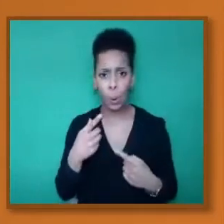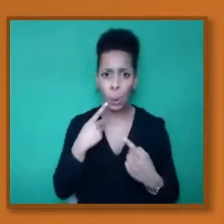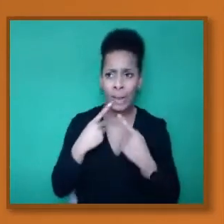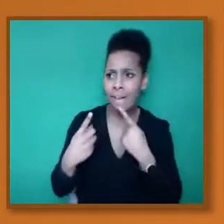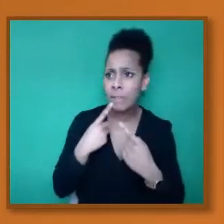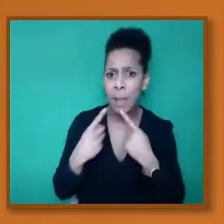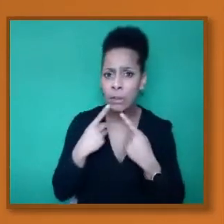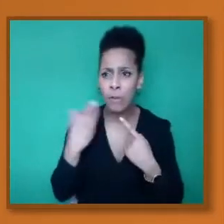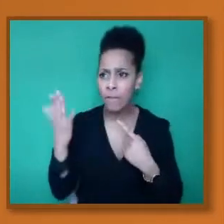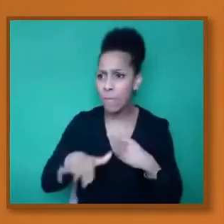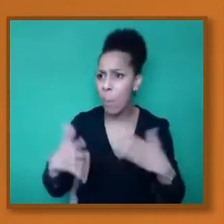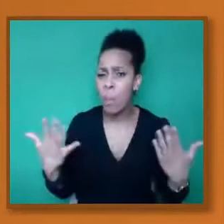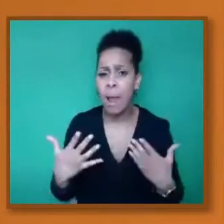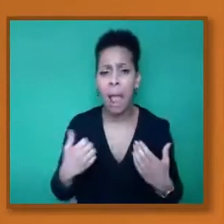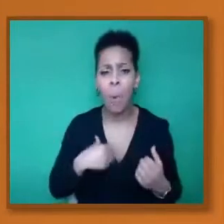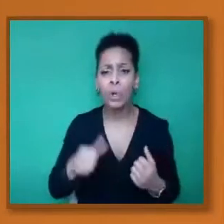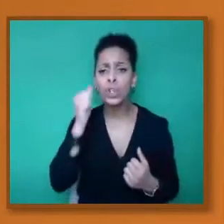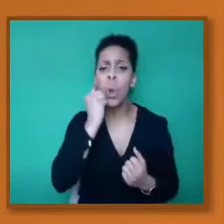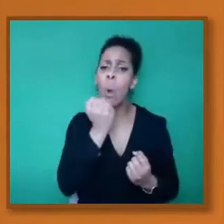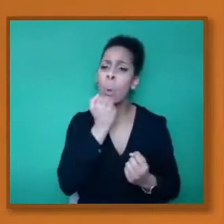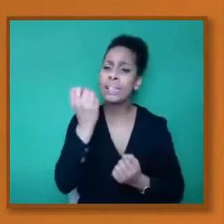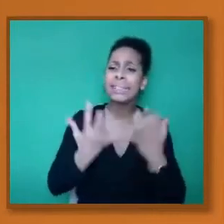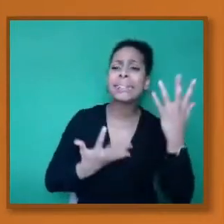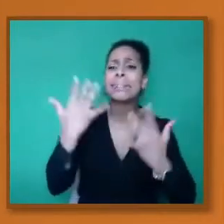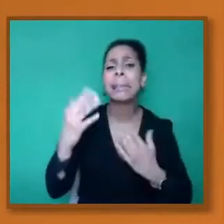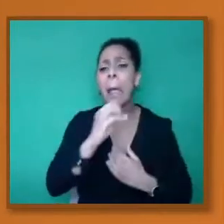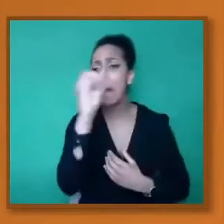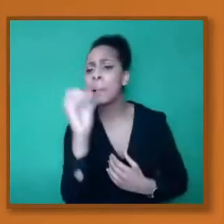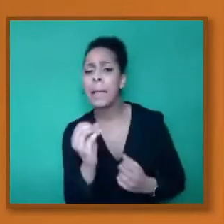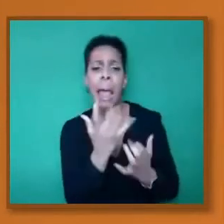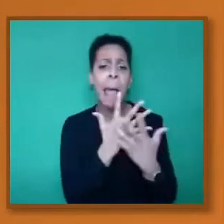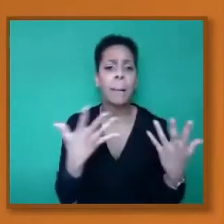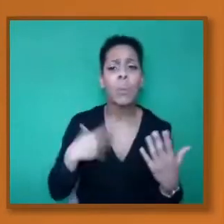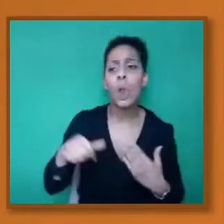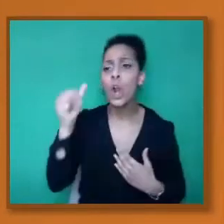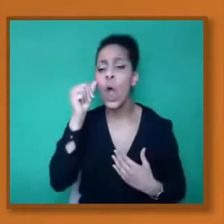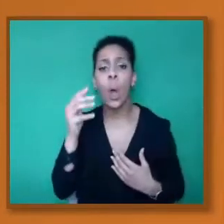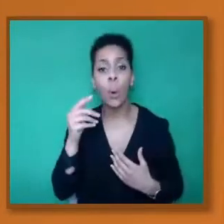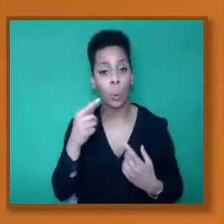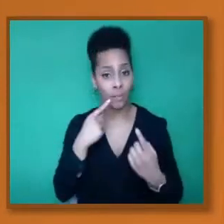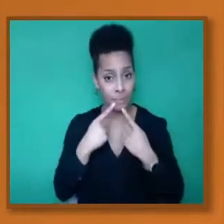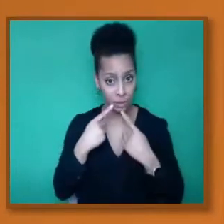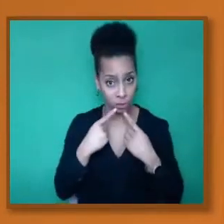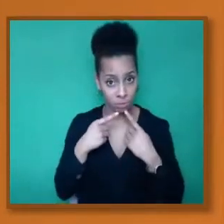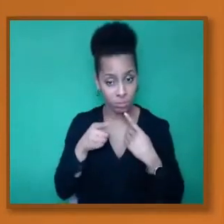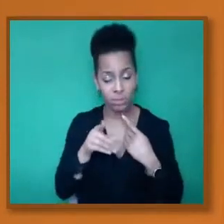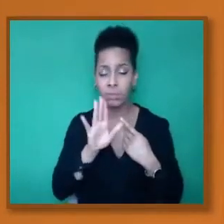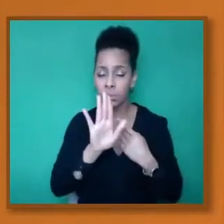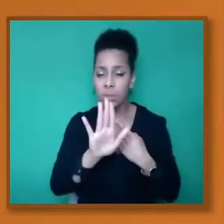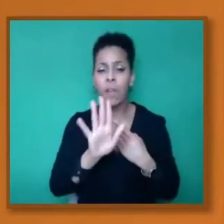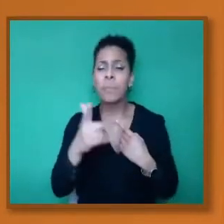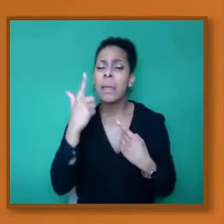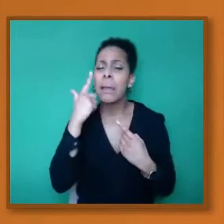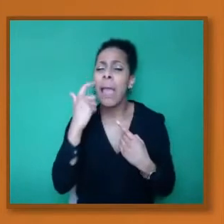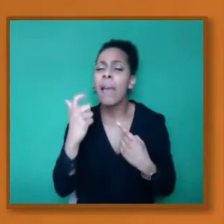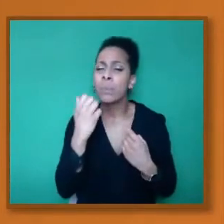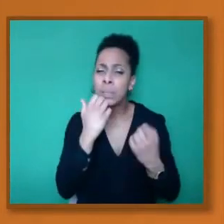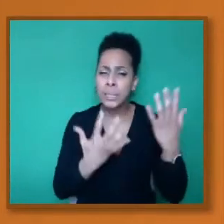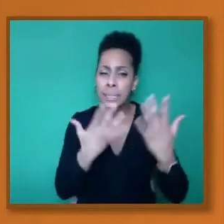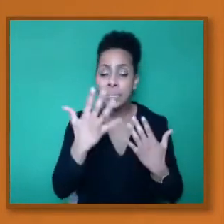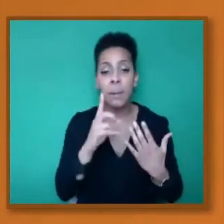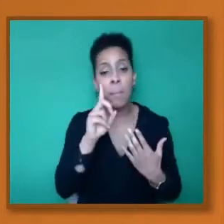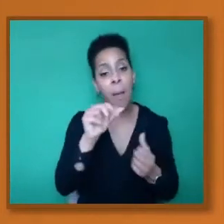always be a little bit careful with them, right? But with statistics, if you do go to the Office for National Statistics,